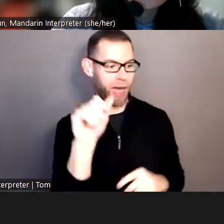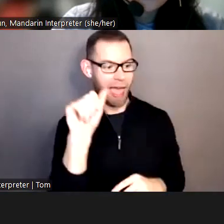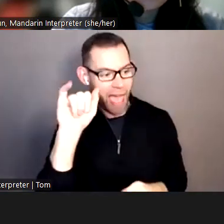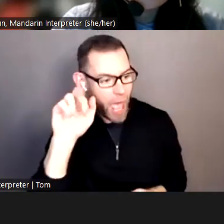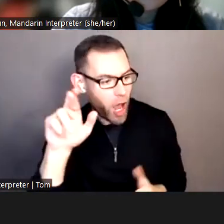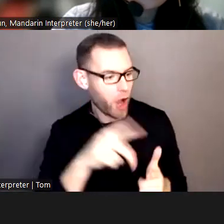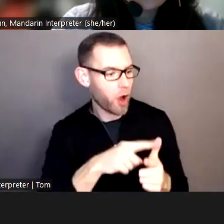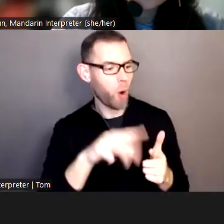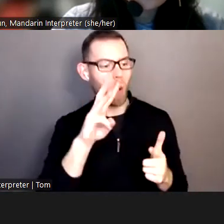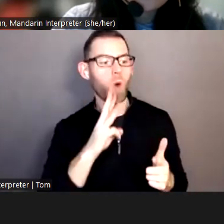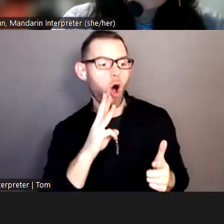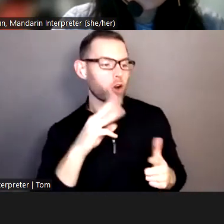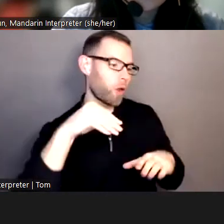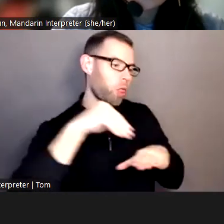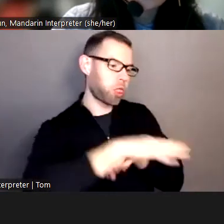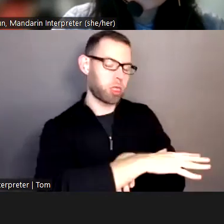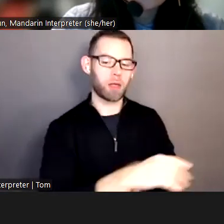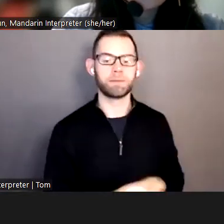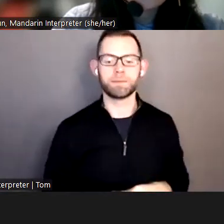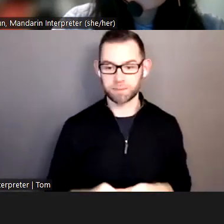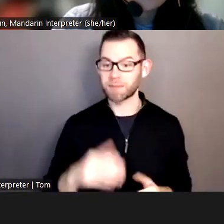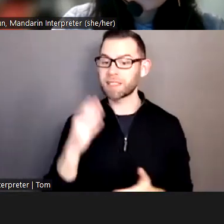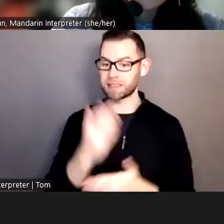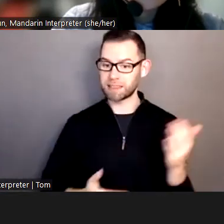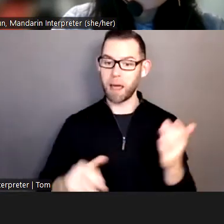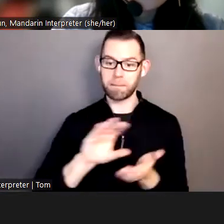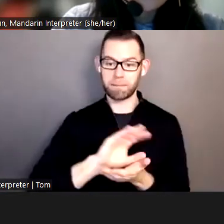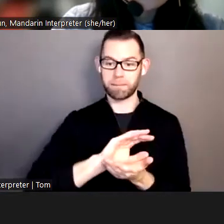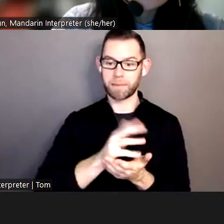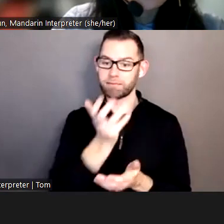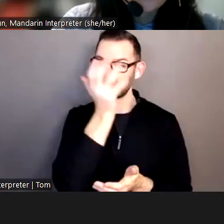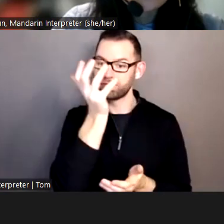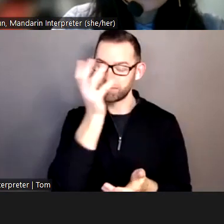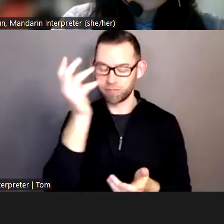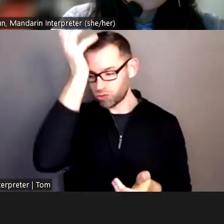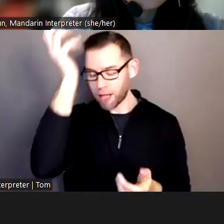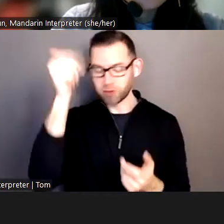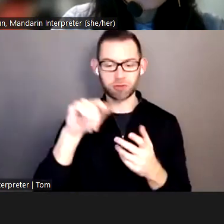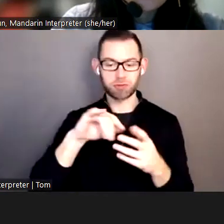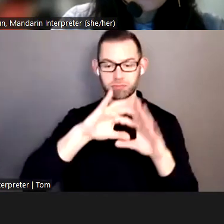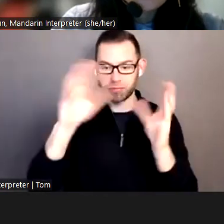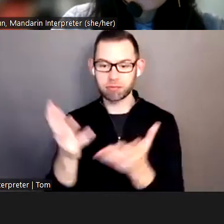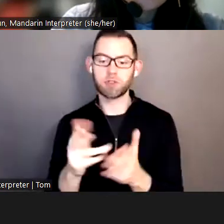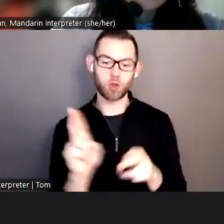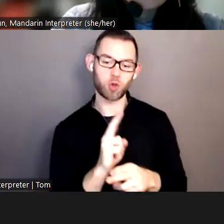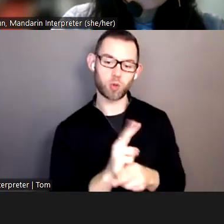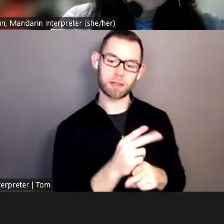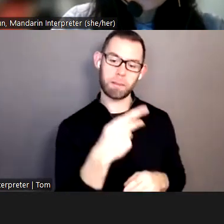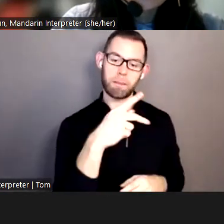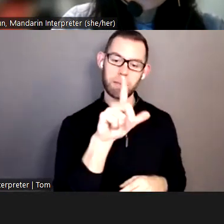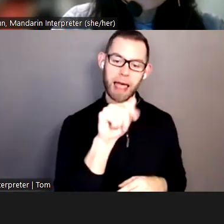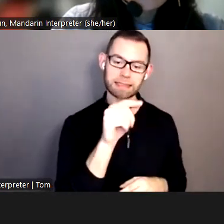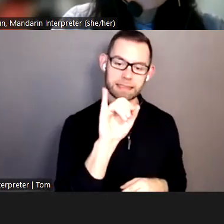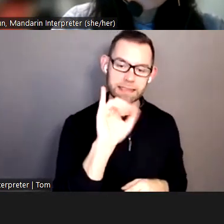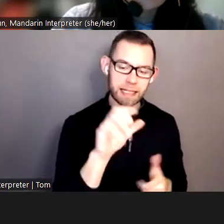Some landfills use clay to first line the bottom, then plastic on top to reinforce it. On